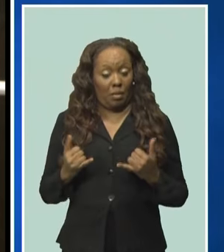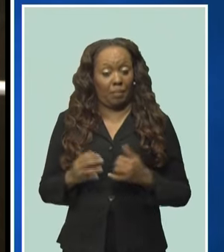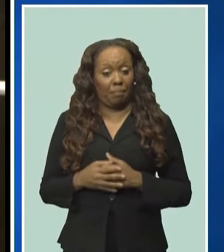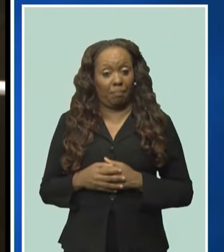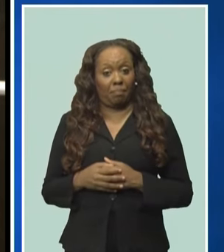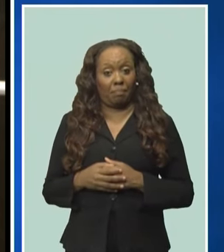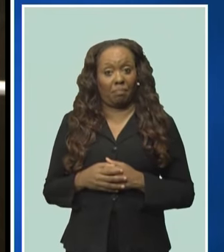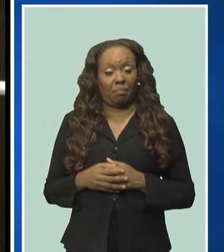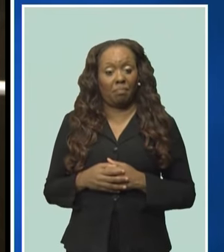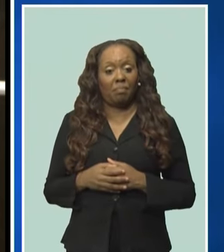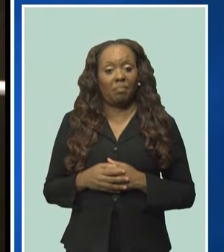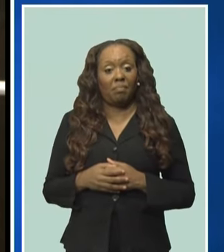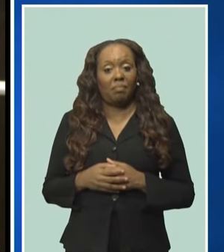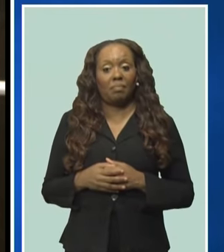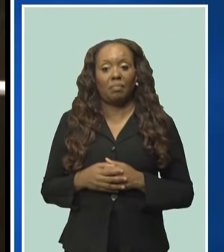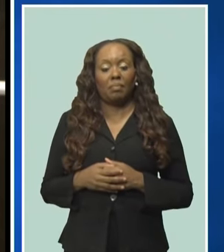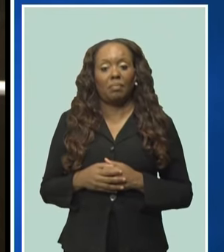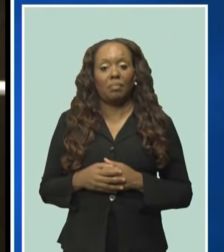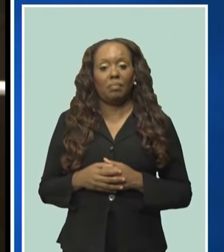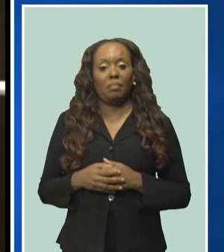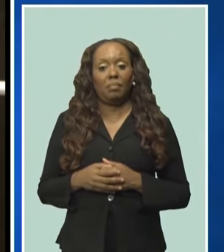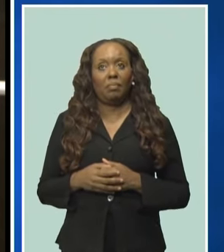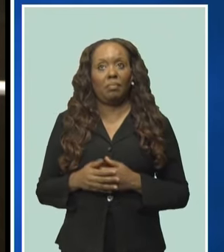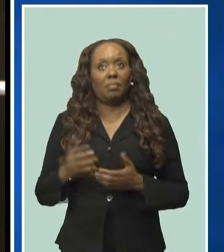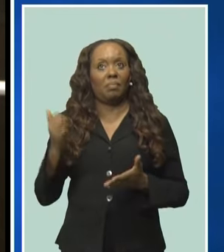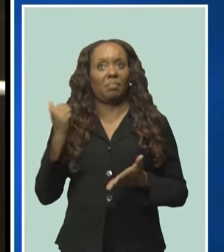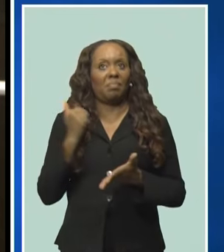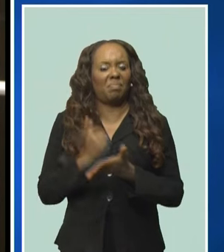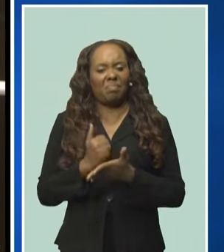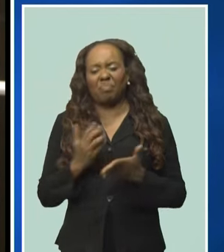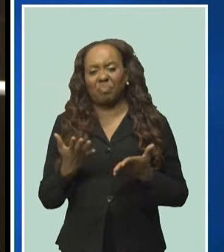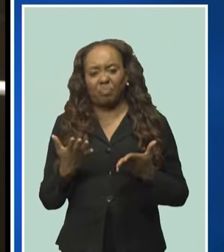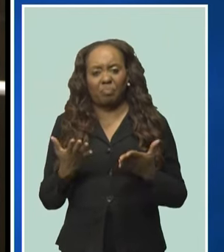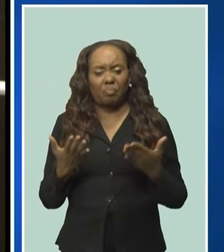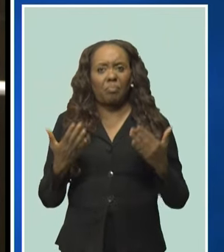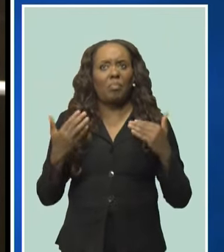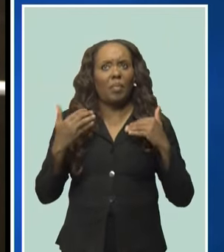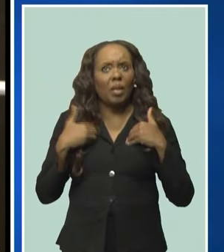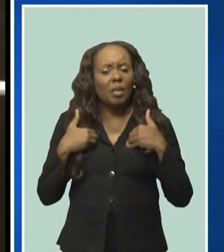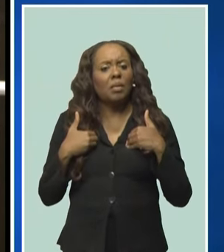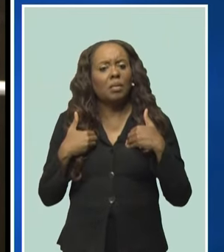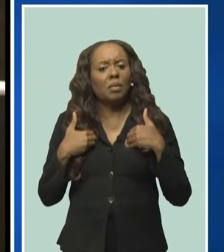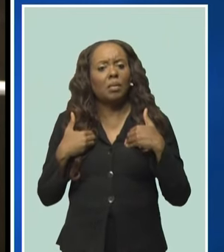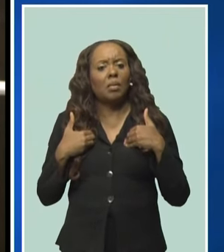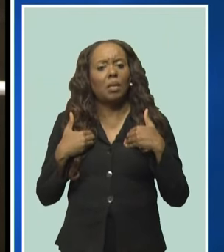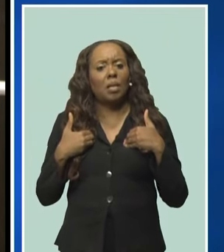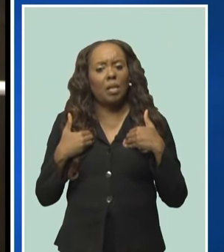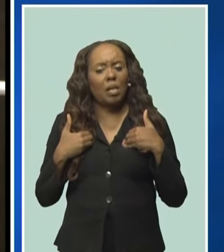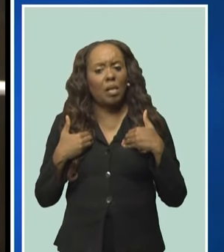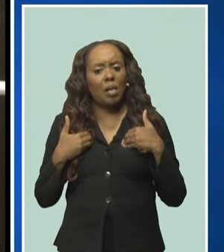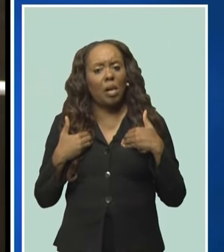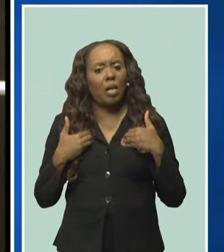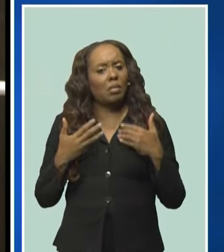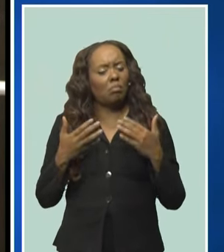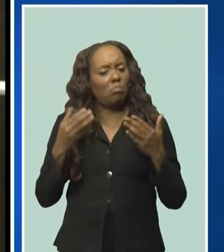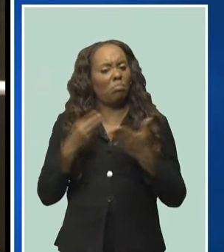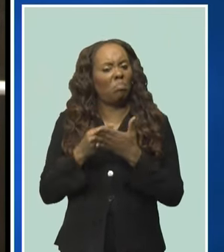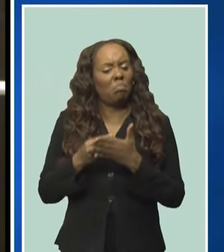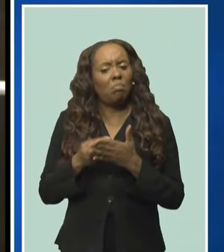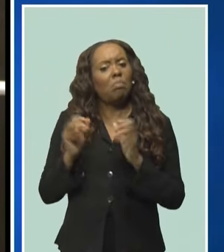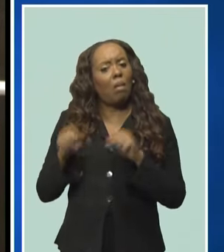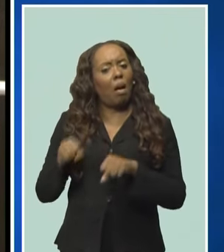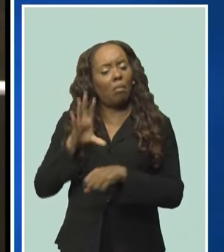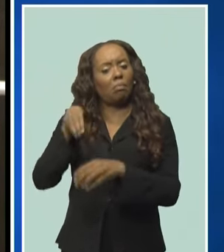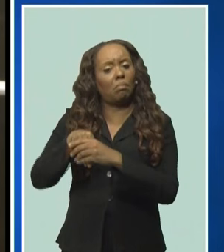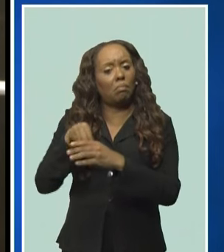by very high levels of excess liquidity that can be invested in private investment and in